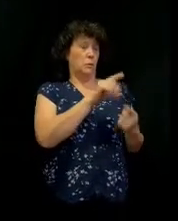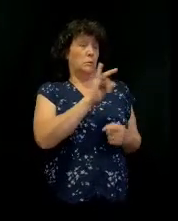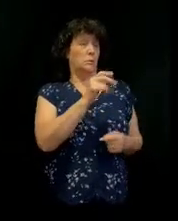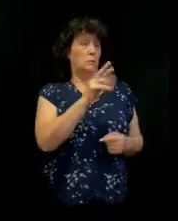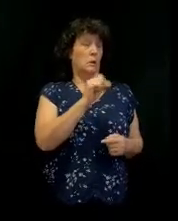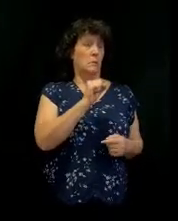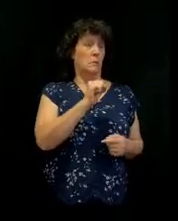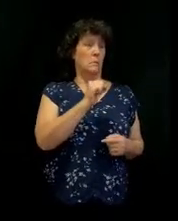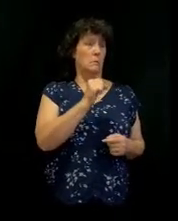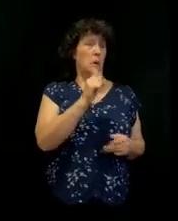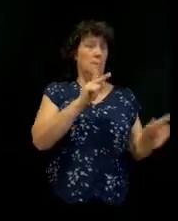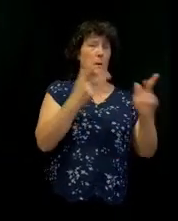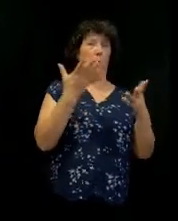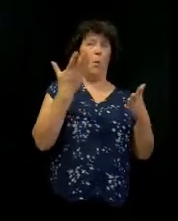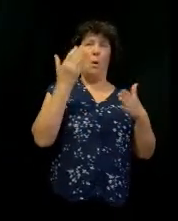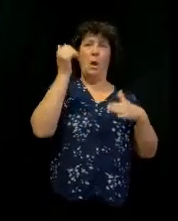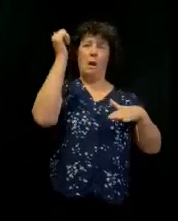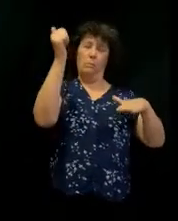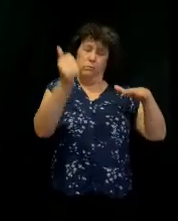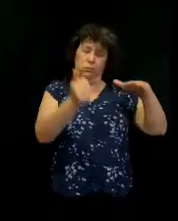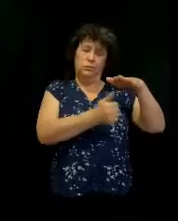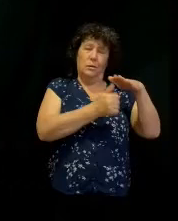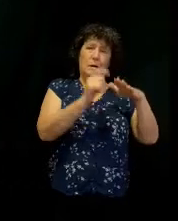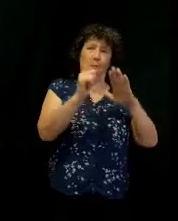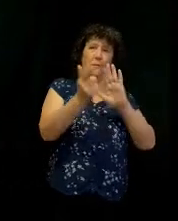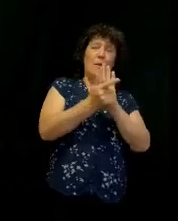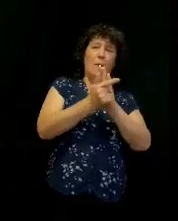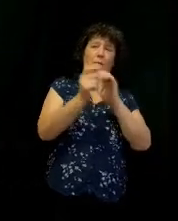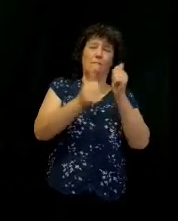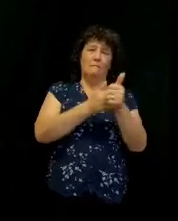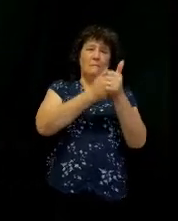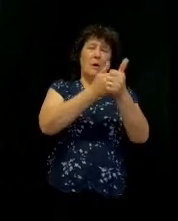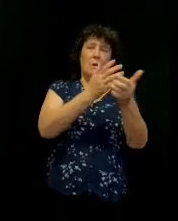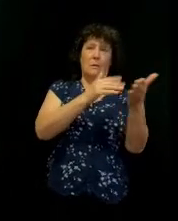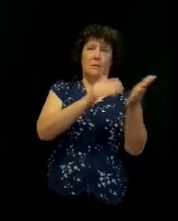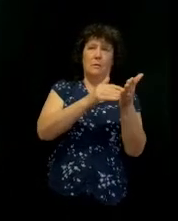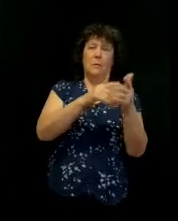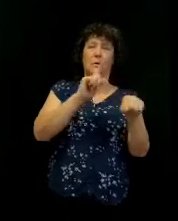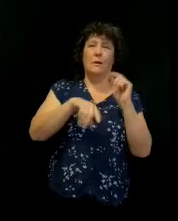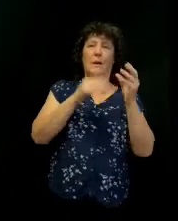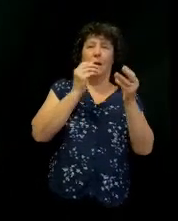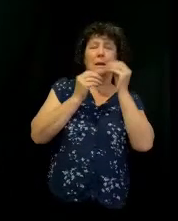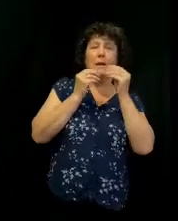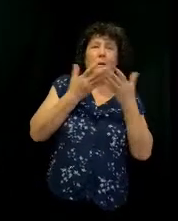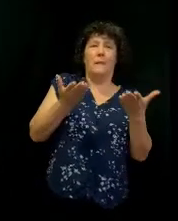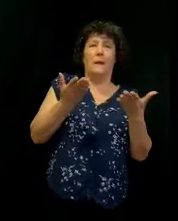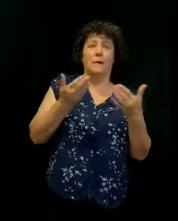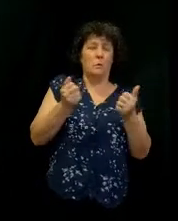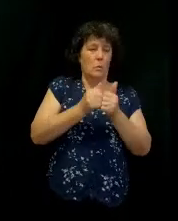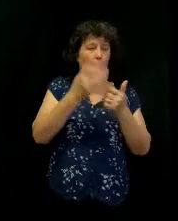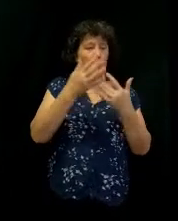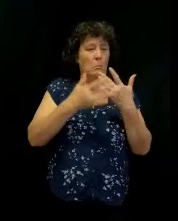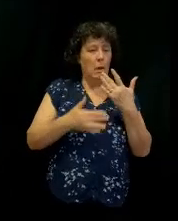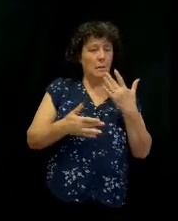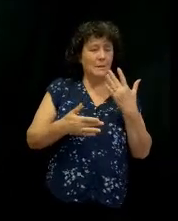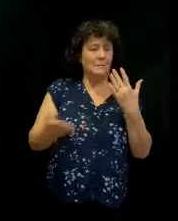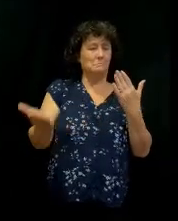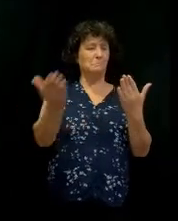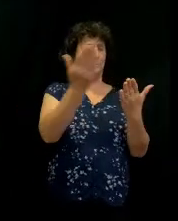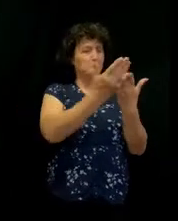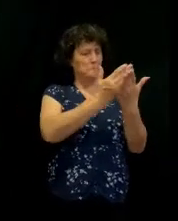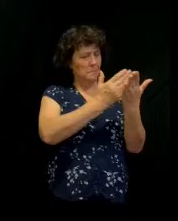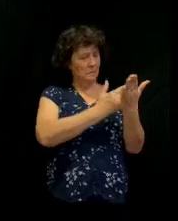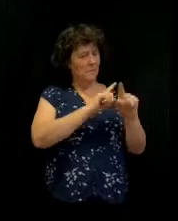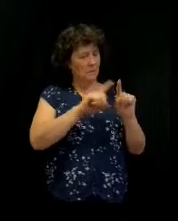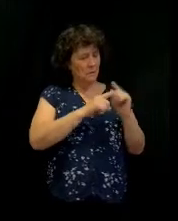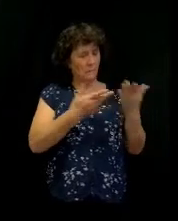trying to bring us back under the law. They're saying, Hey, man, you know, you can't eat things with blood, blah, blah, blah. There's all kinds of questions. So